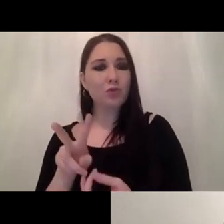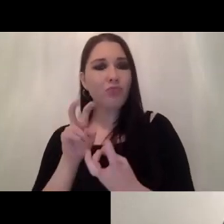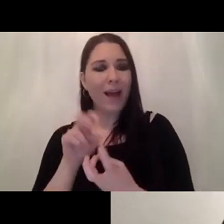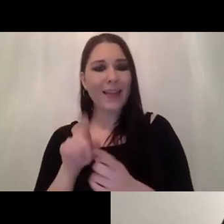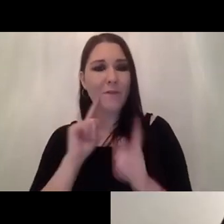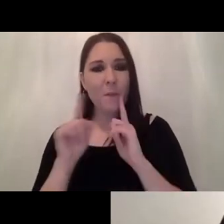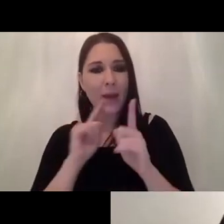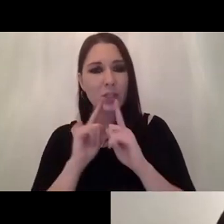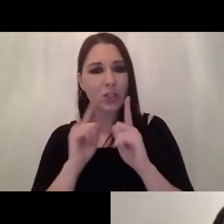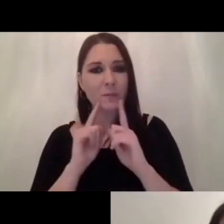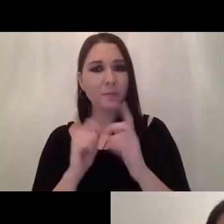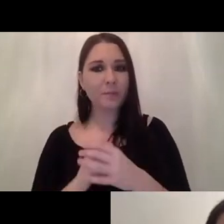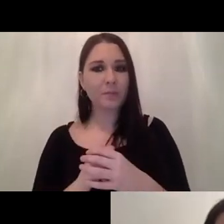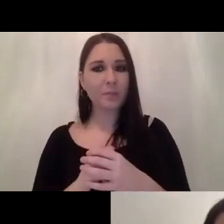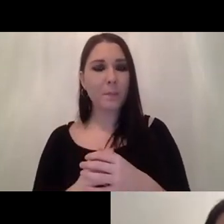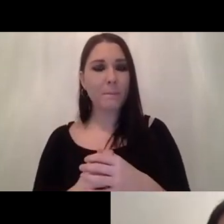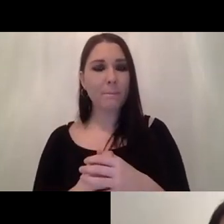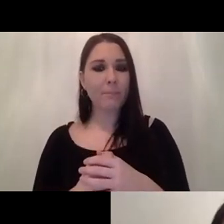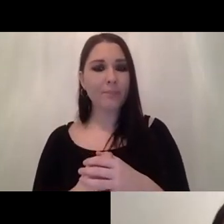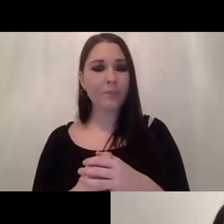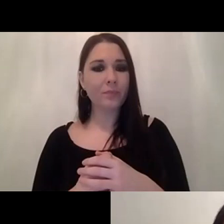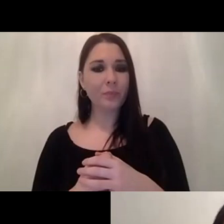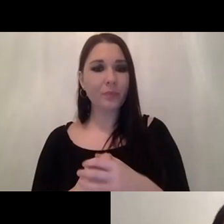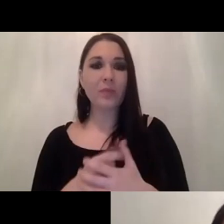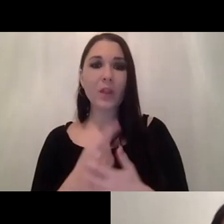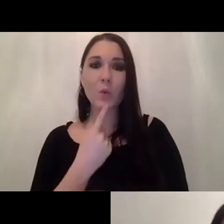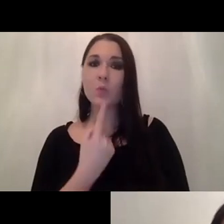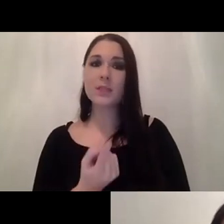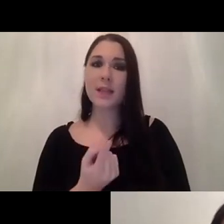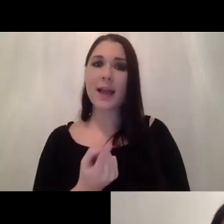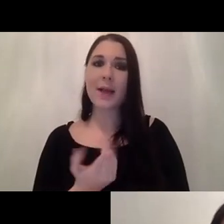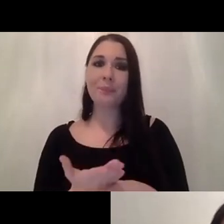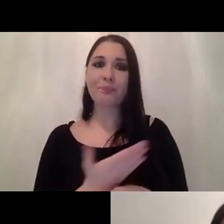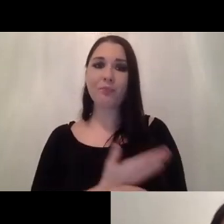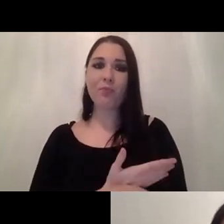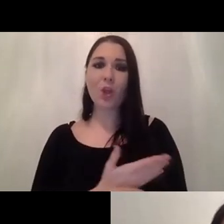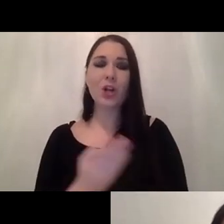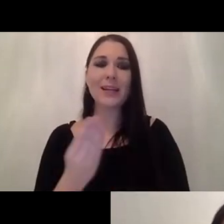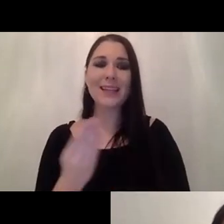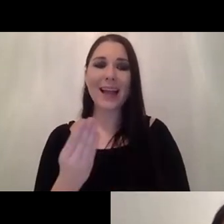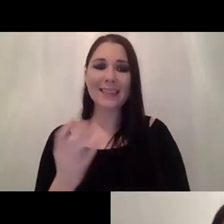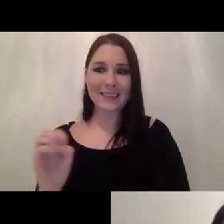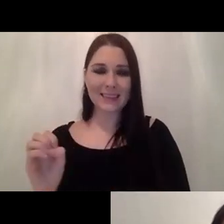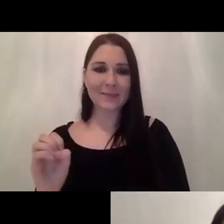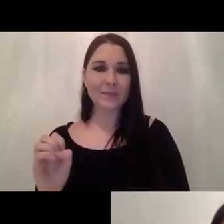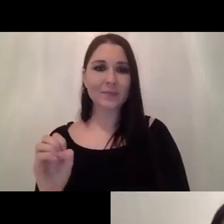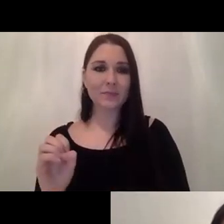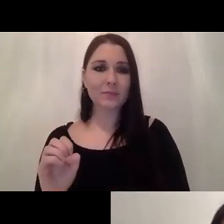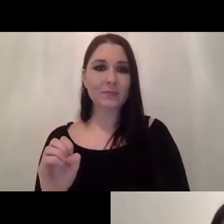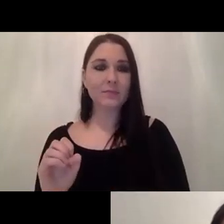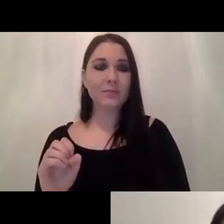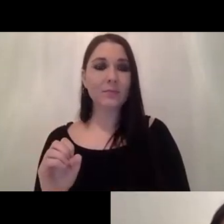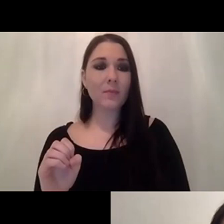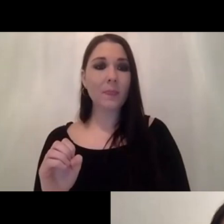uh it started uh yeah i would say back in the early 90s or even before requires uh first of all requires